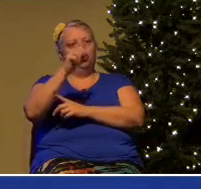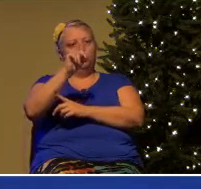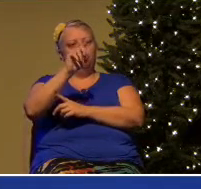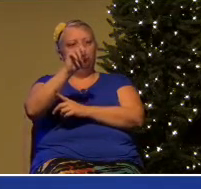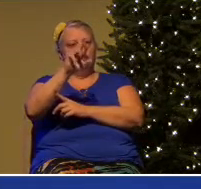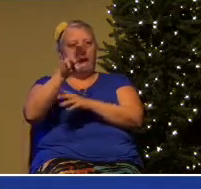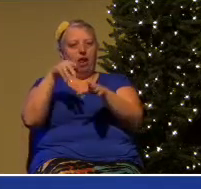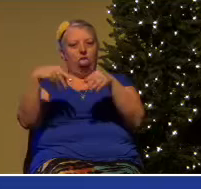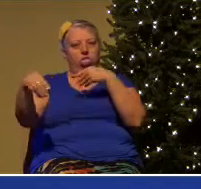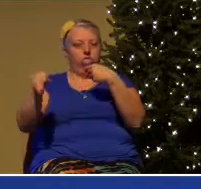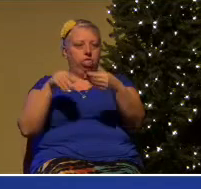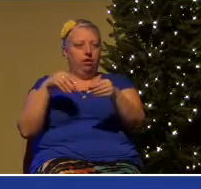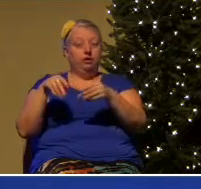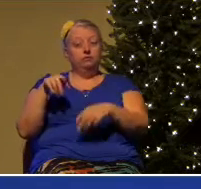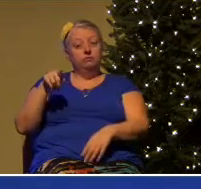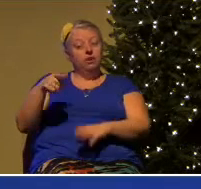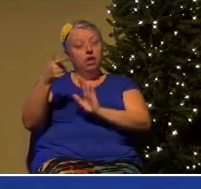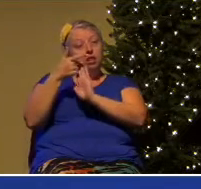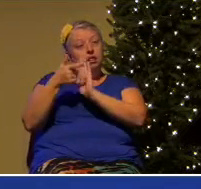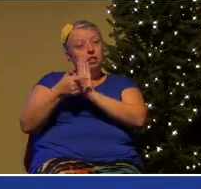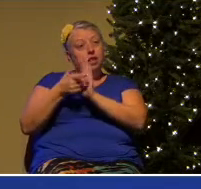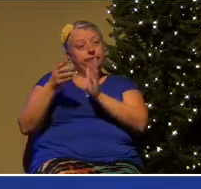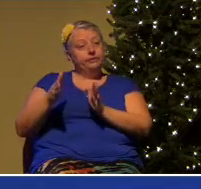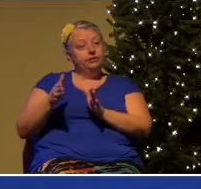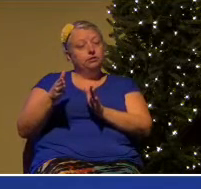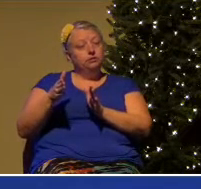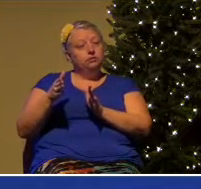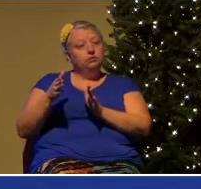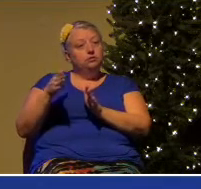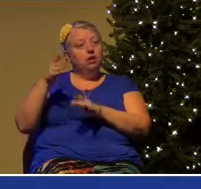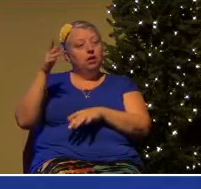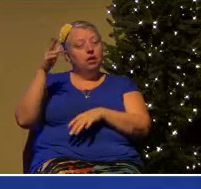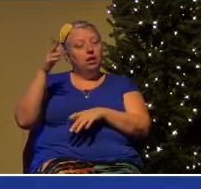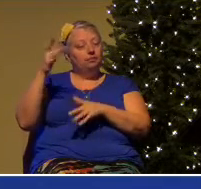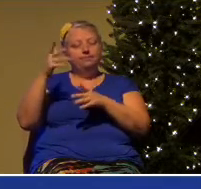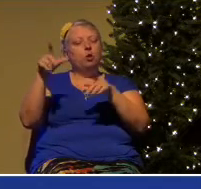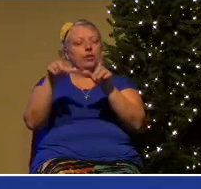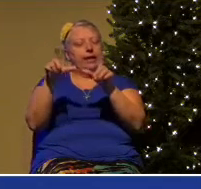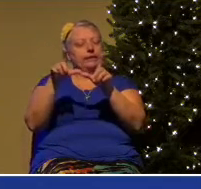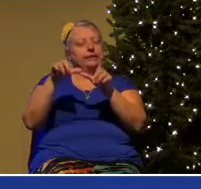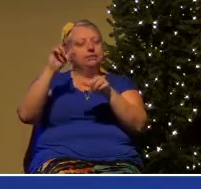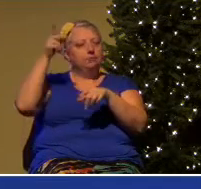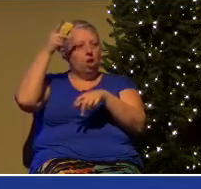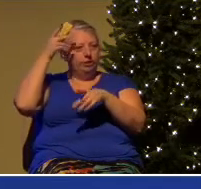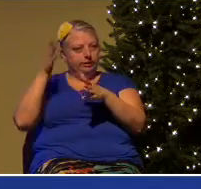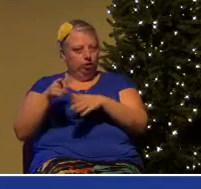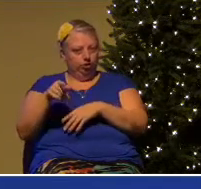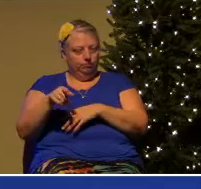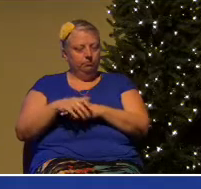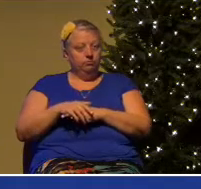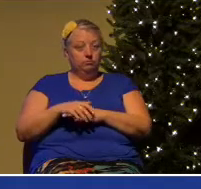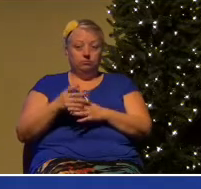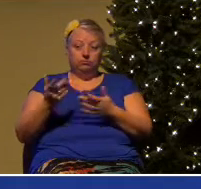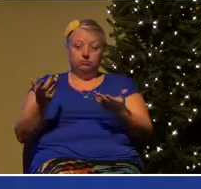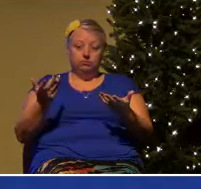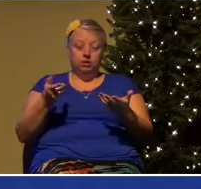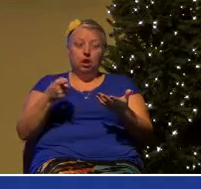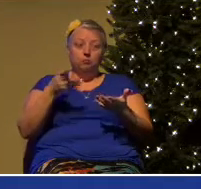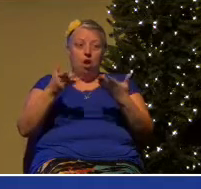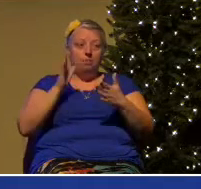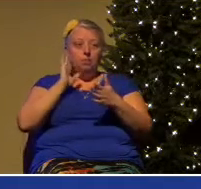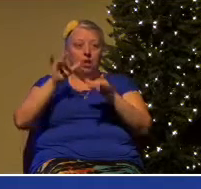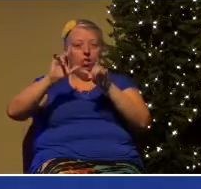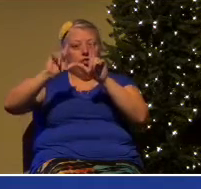He's a licensed psychologist. He's afraid he's going to lose his license. And I bet you he will if the pressure keeps up.